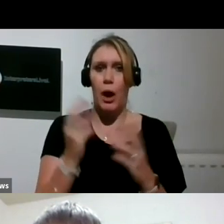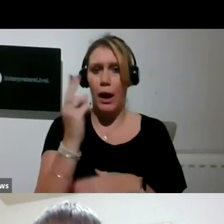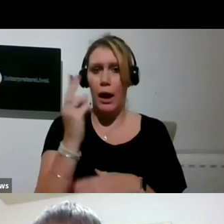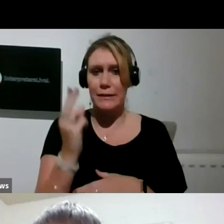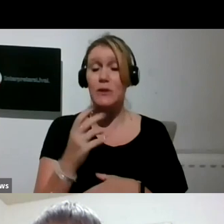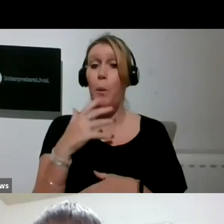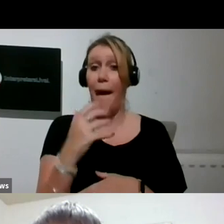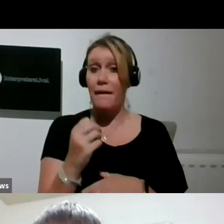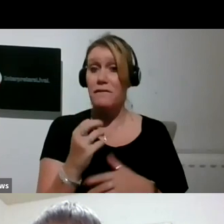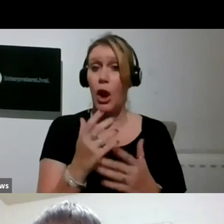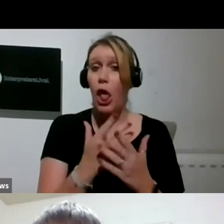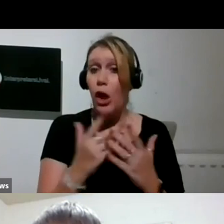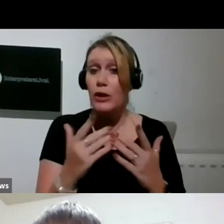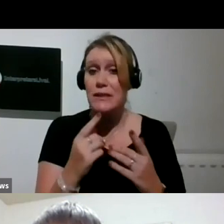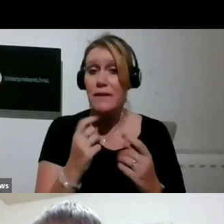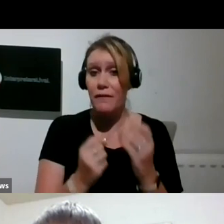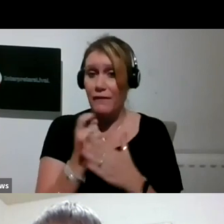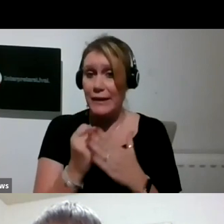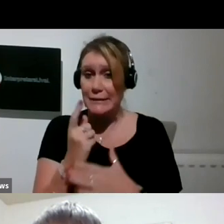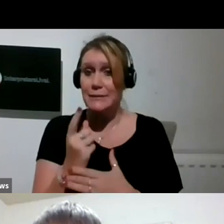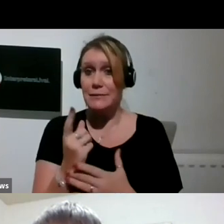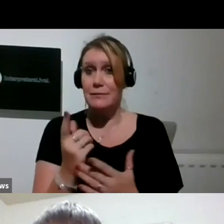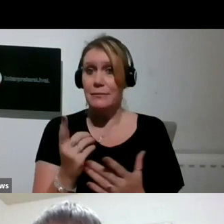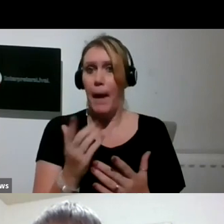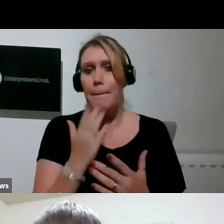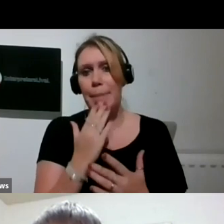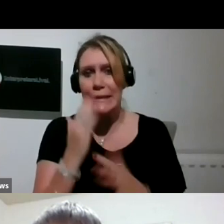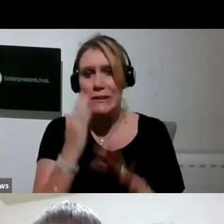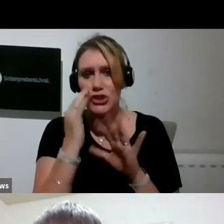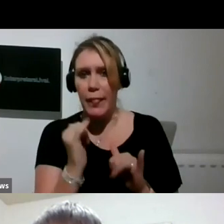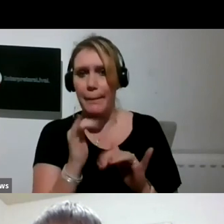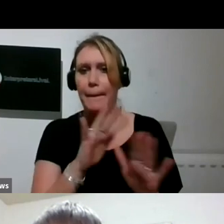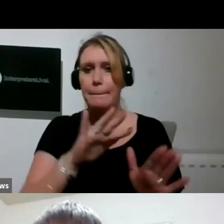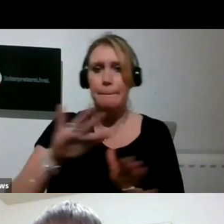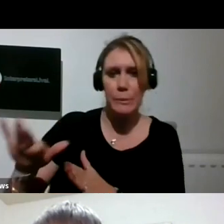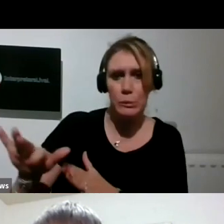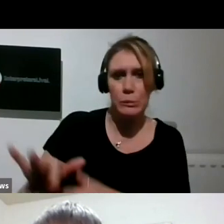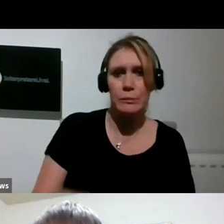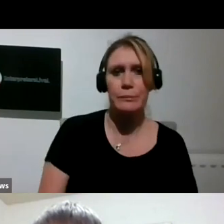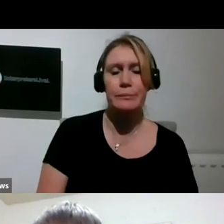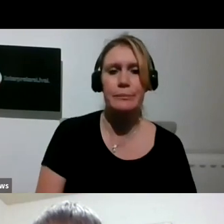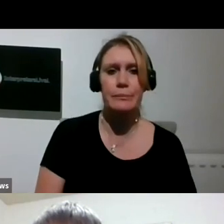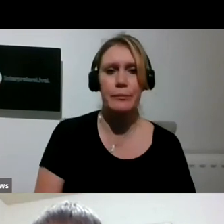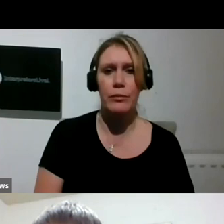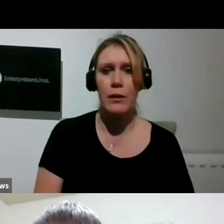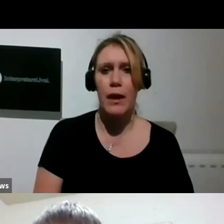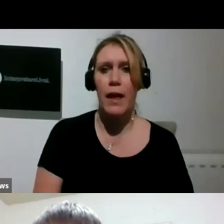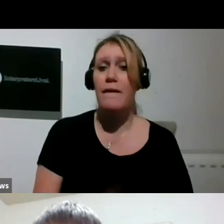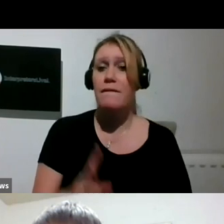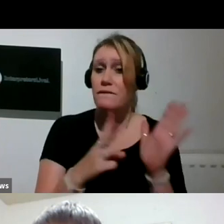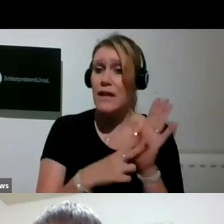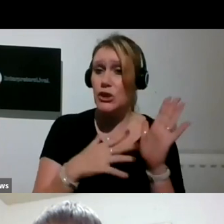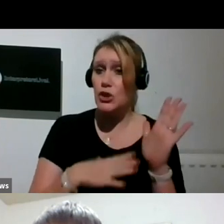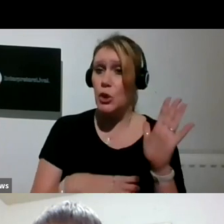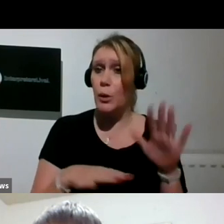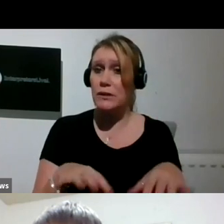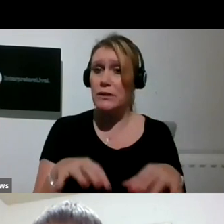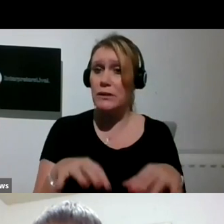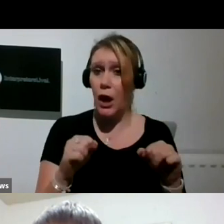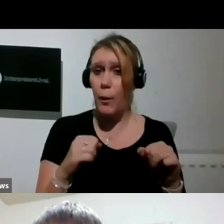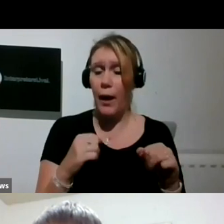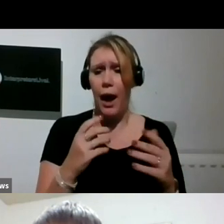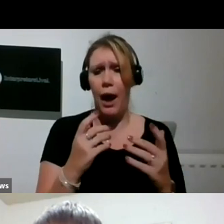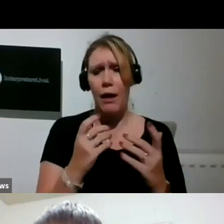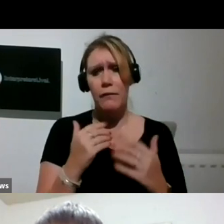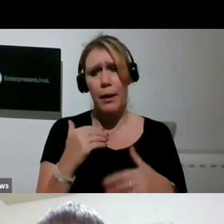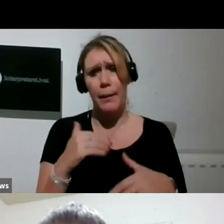do check those out. Vince, did you want to start? We've had some wonderful descriptions of your pictures, but I